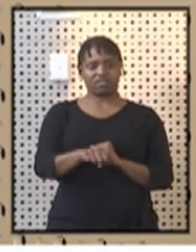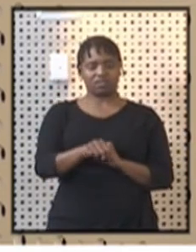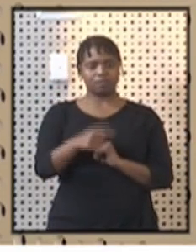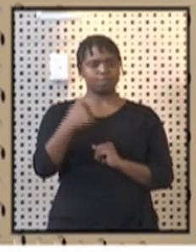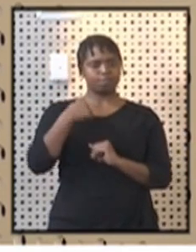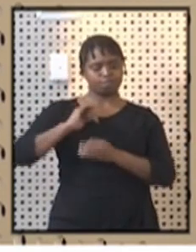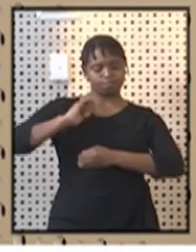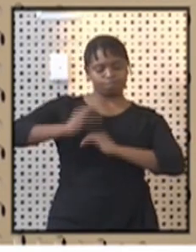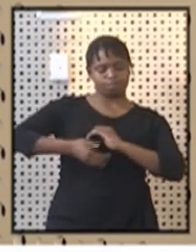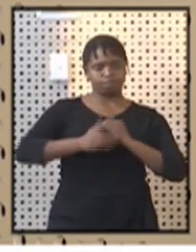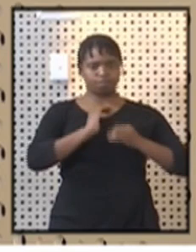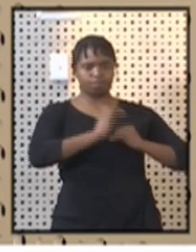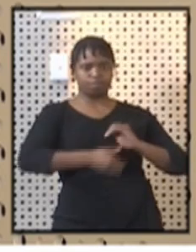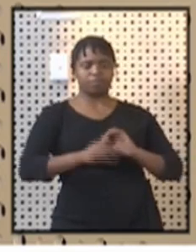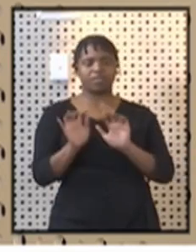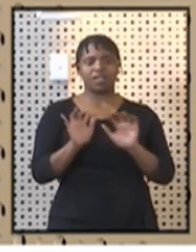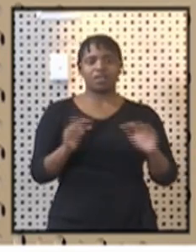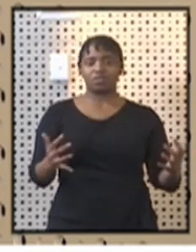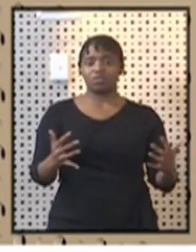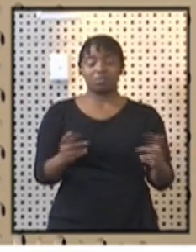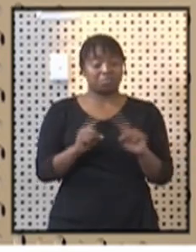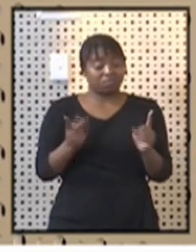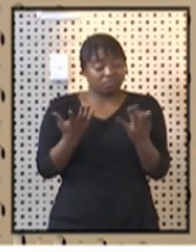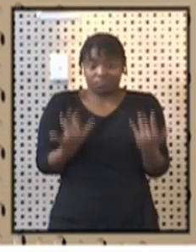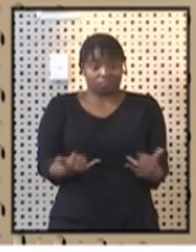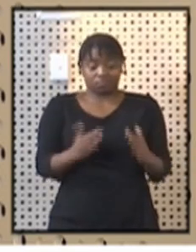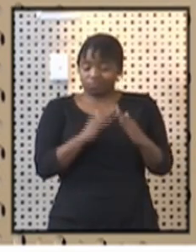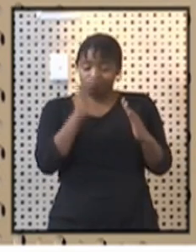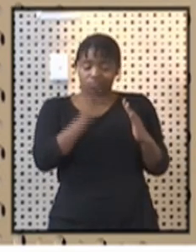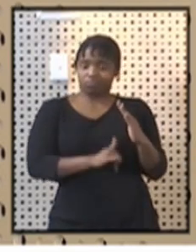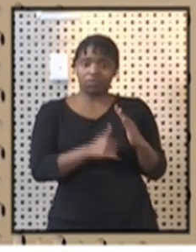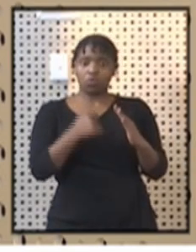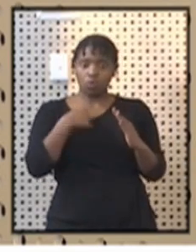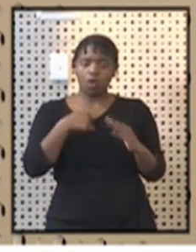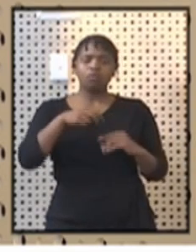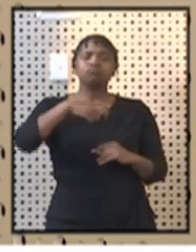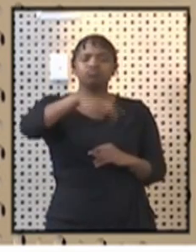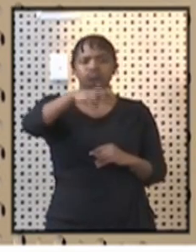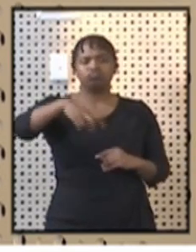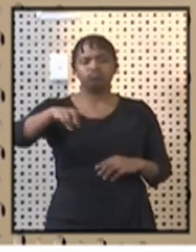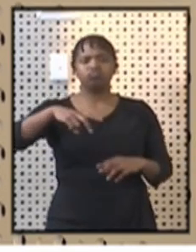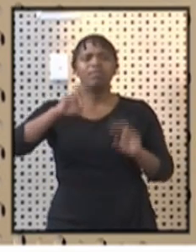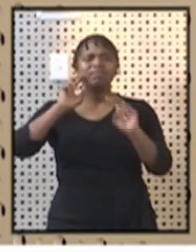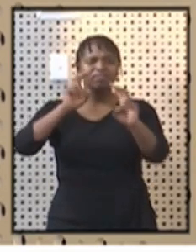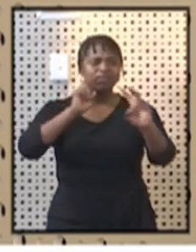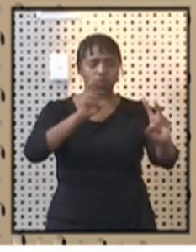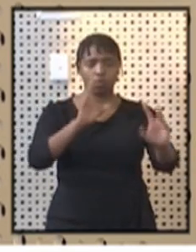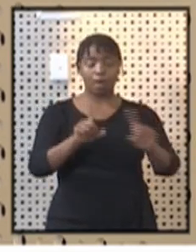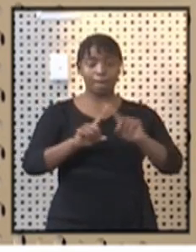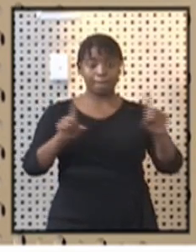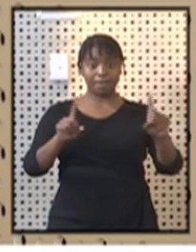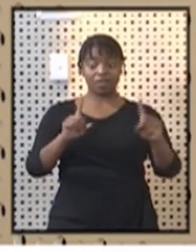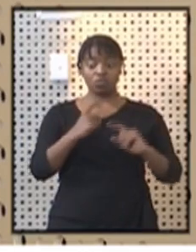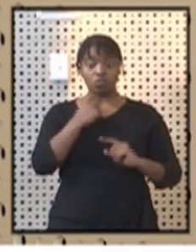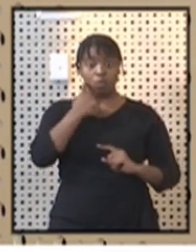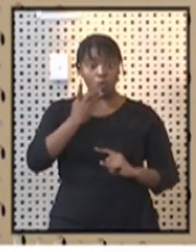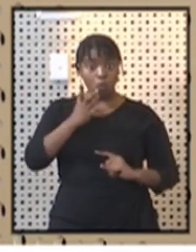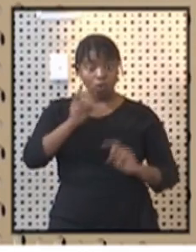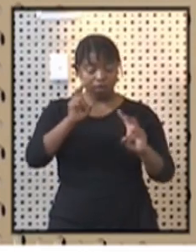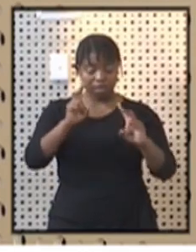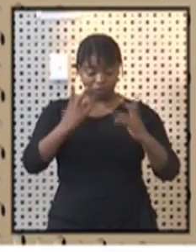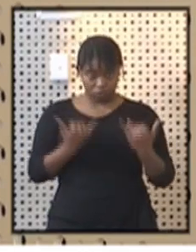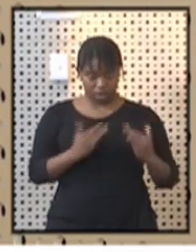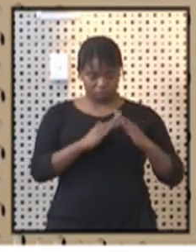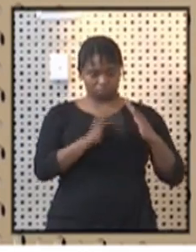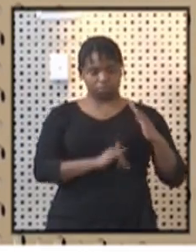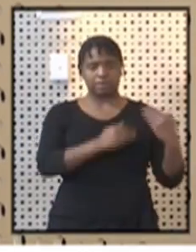to adapt. So until then, as I say, we shall travel. But for us to travel tomorrow, we have to stay safe today. Thank you